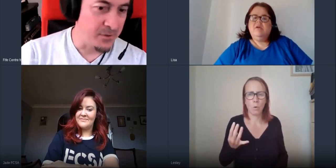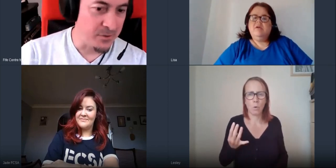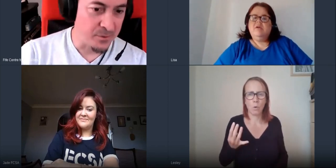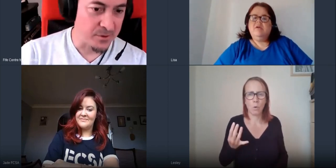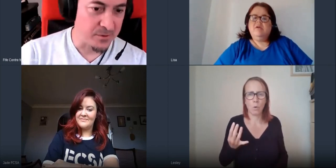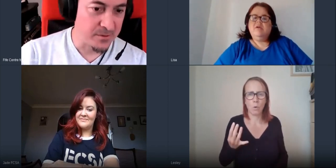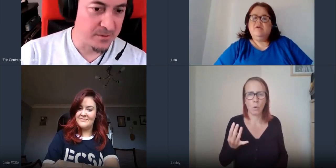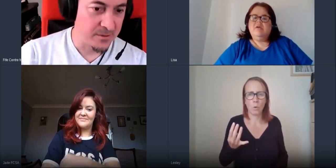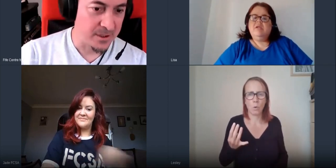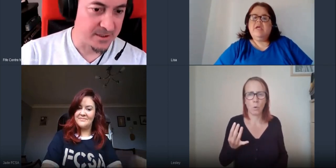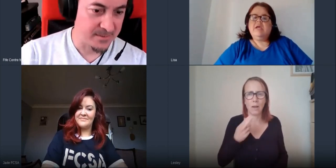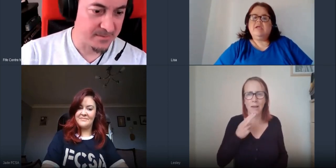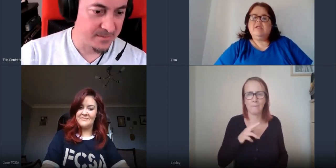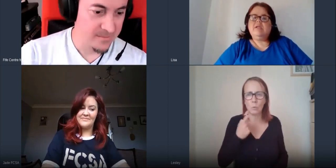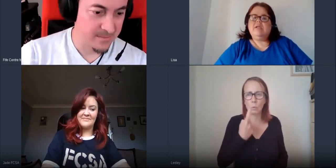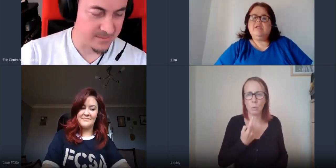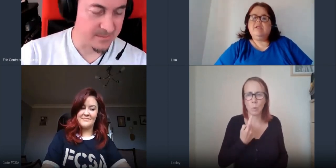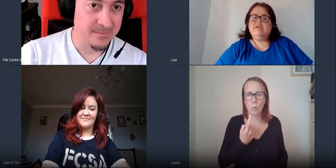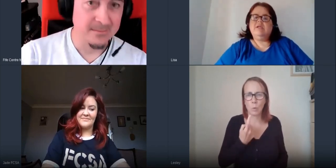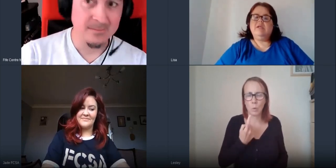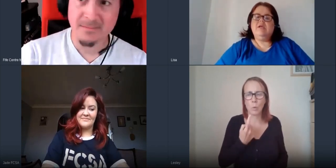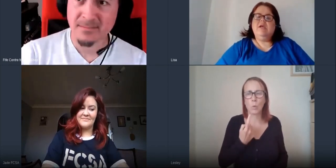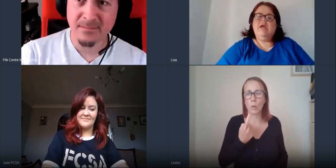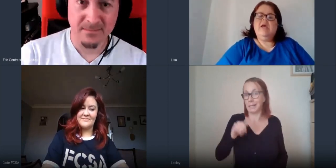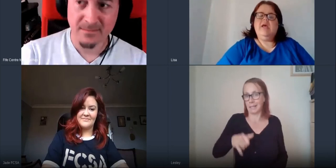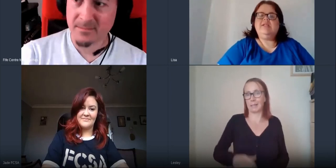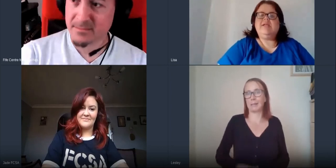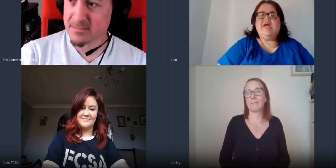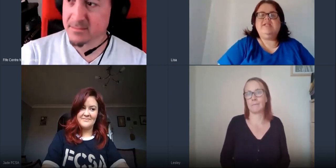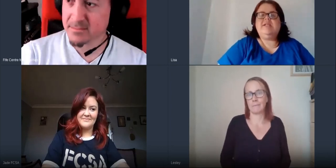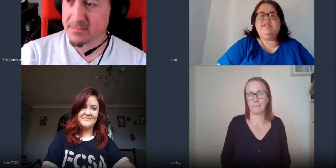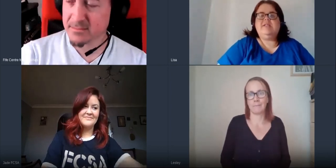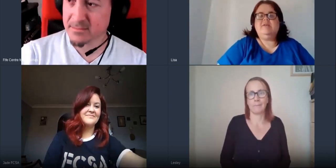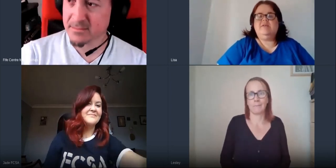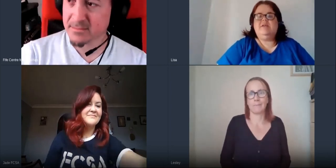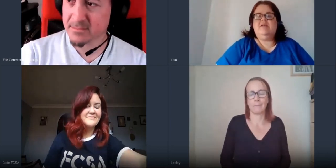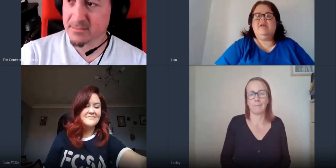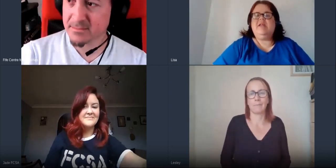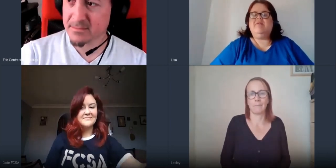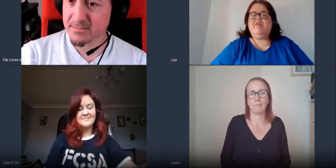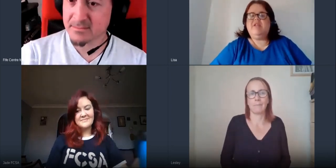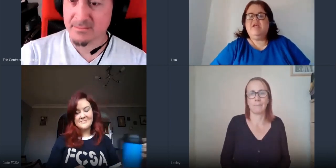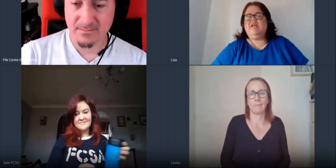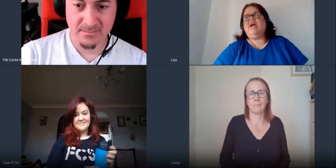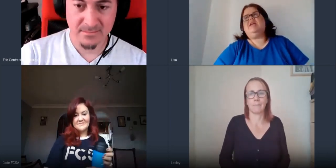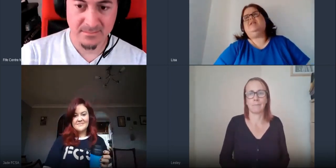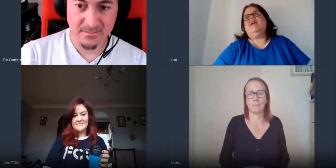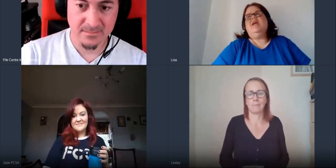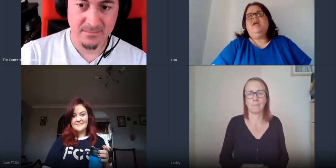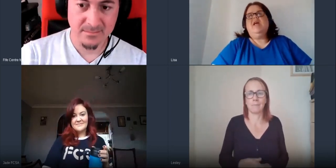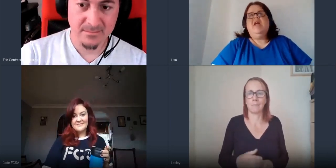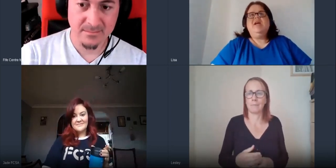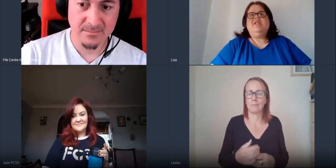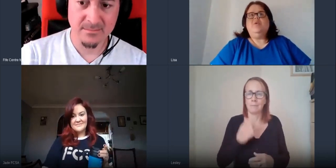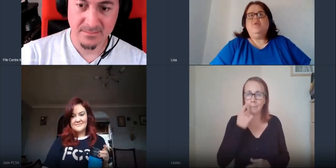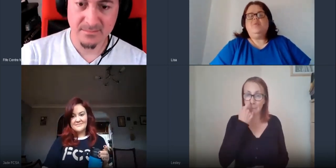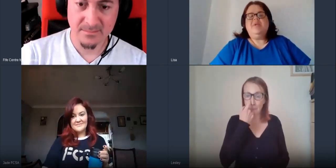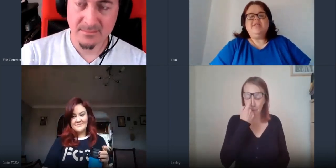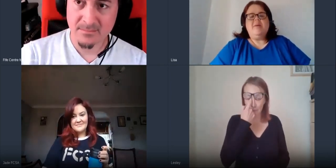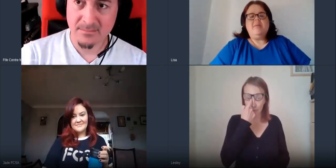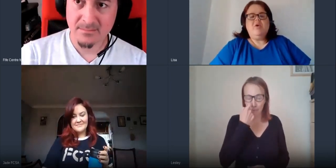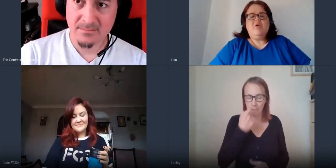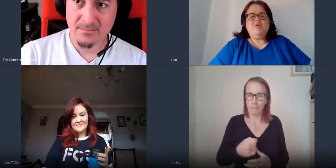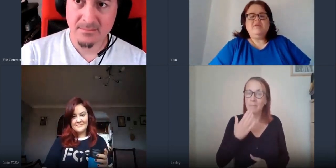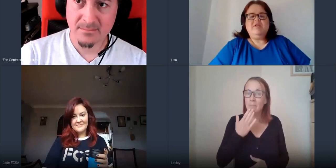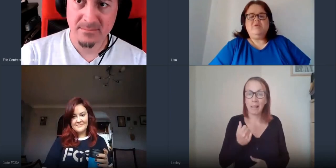in tomorrow yes yeah uh decanted and everything it has so please